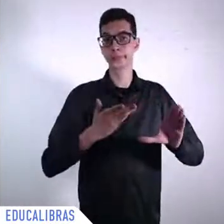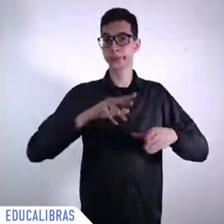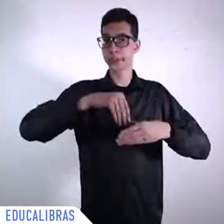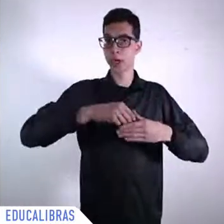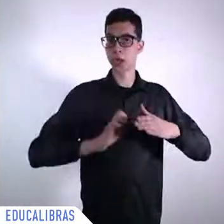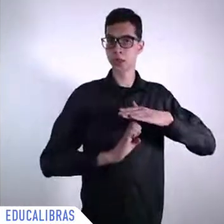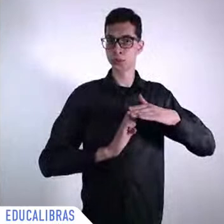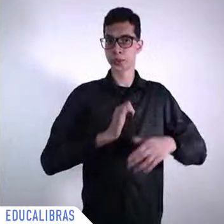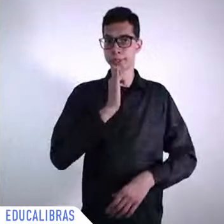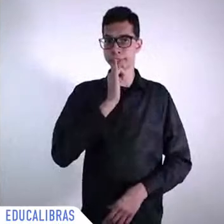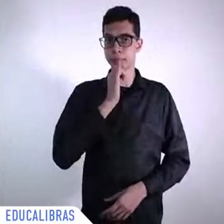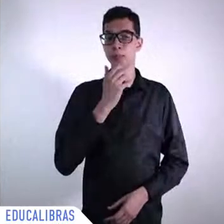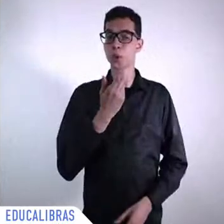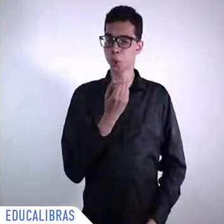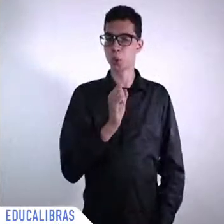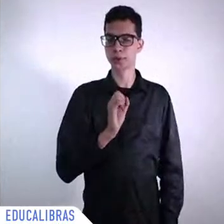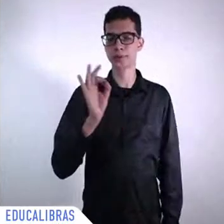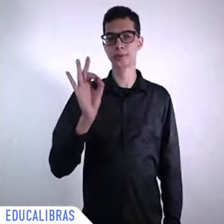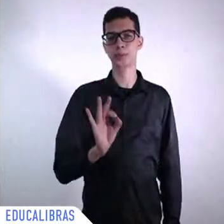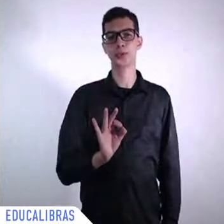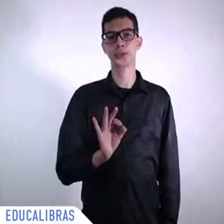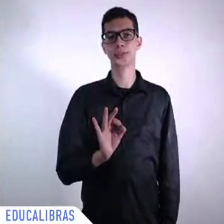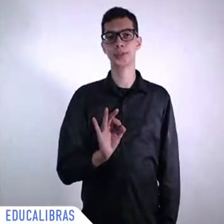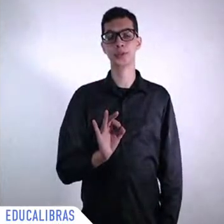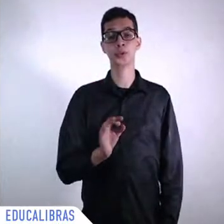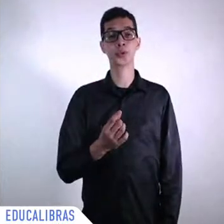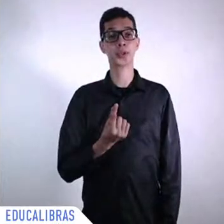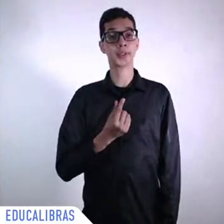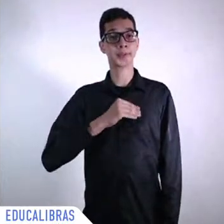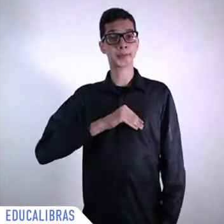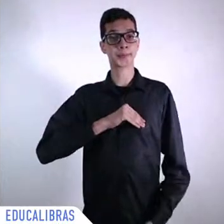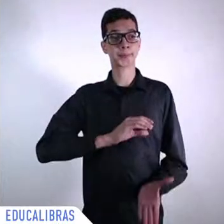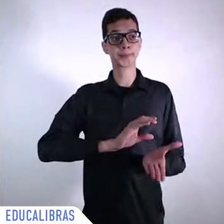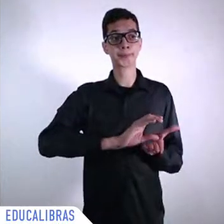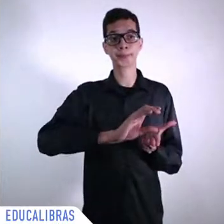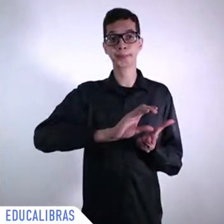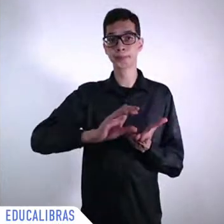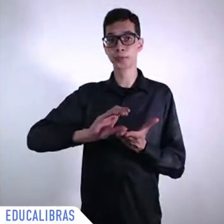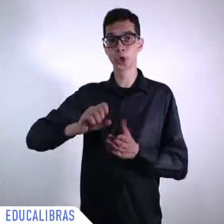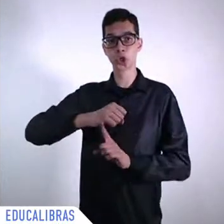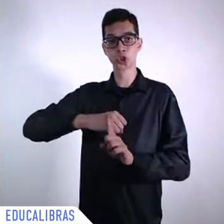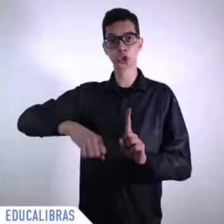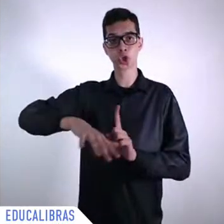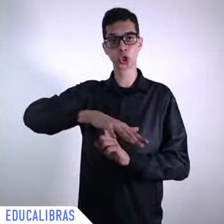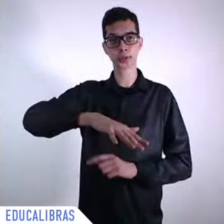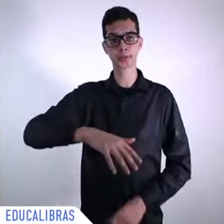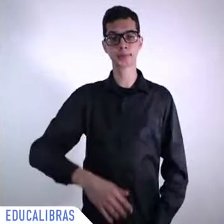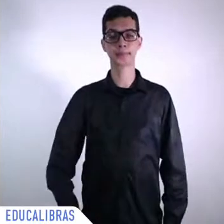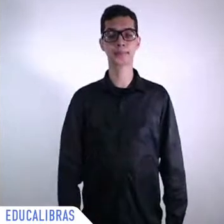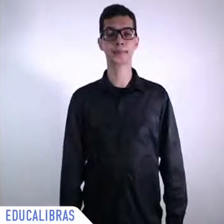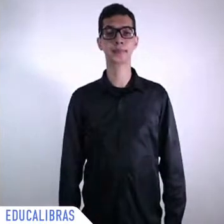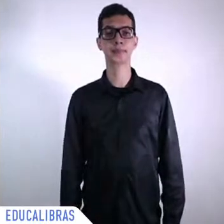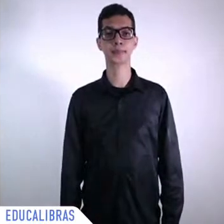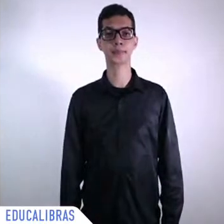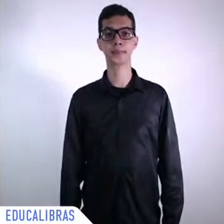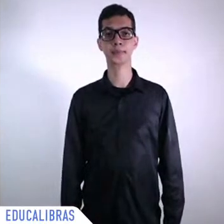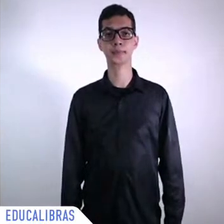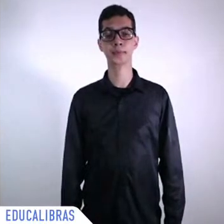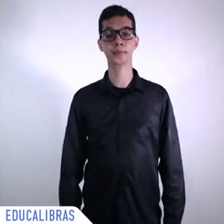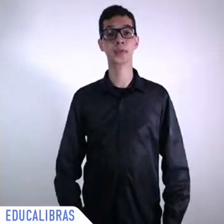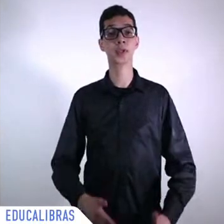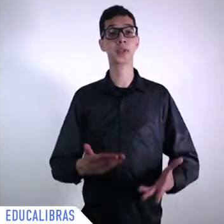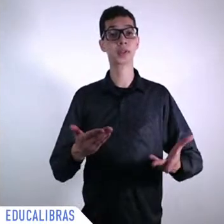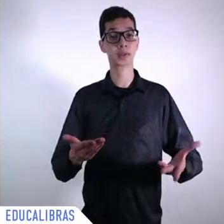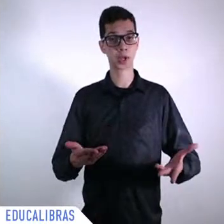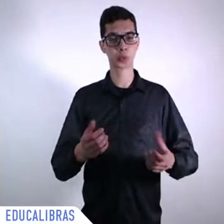coefficient and obviously historically in the last years it is connected the level of inequality is